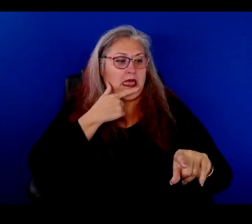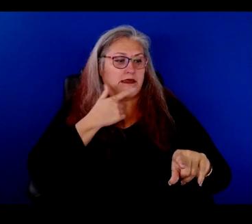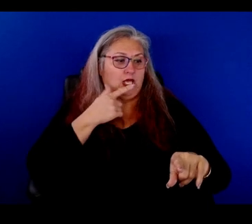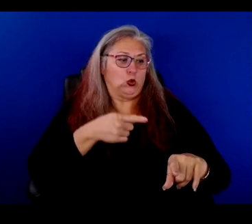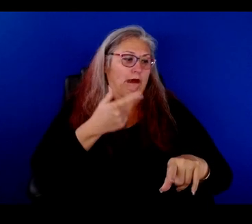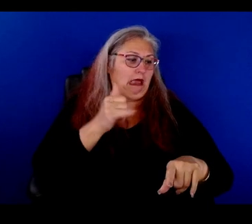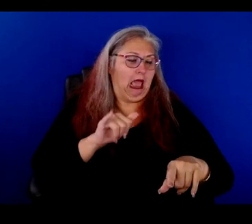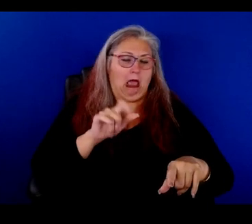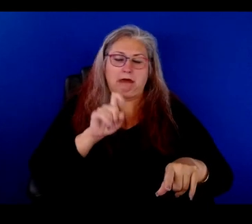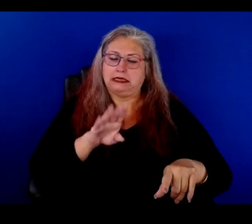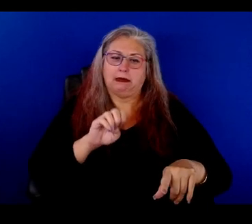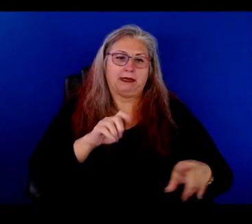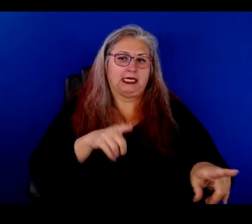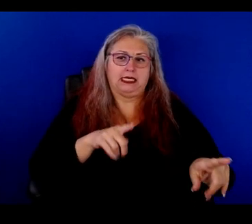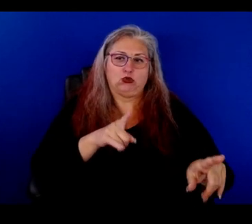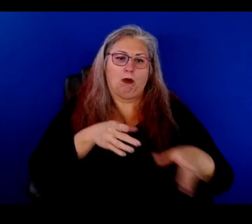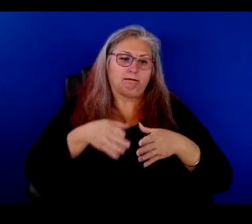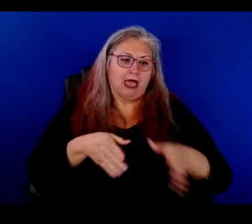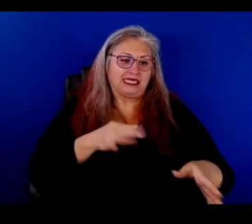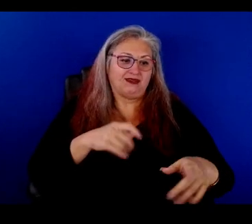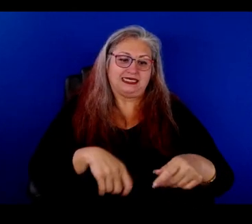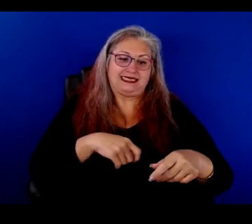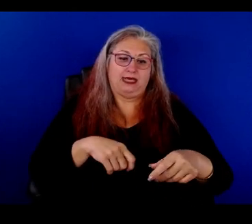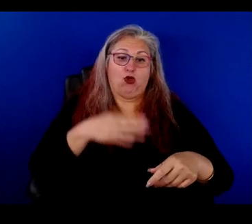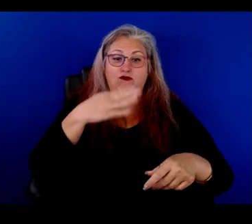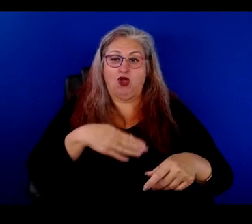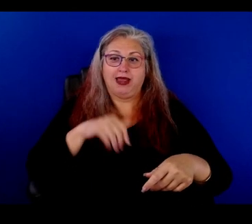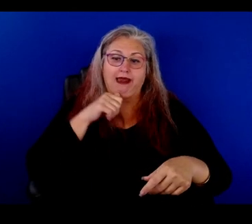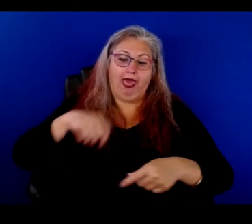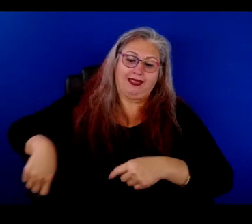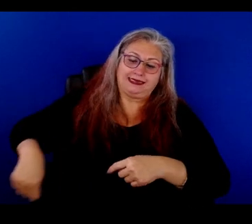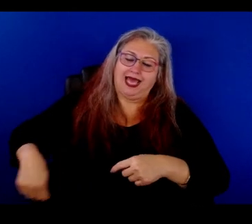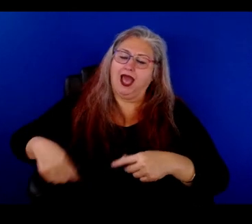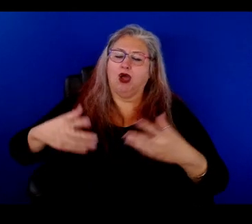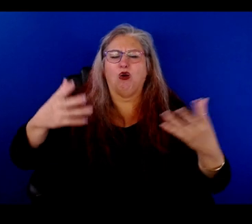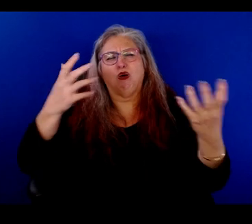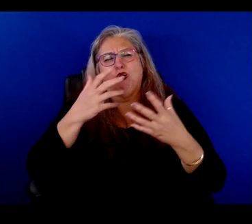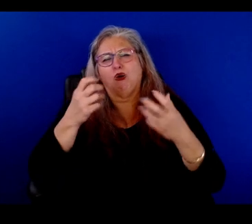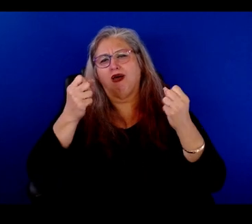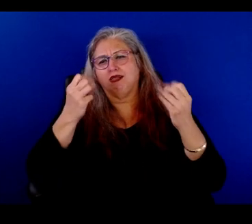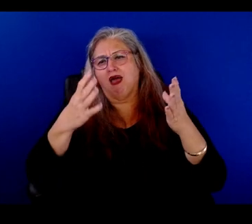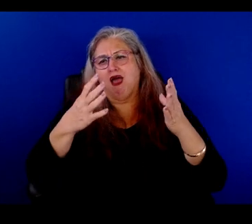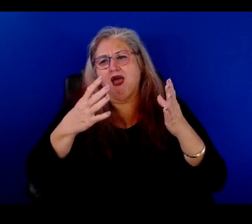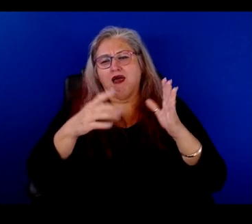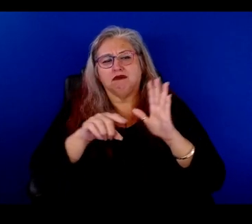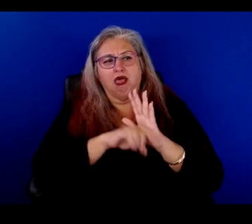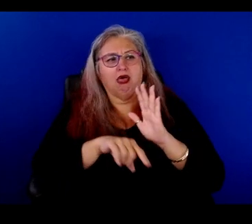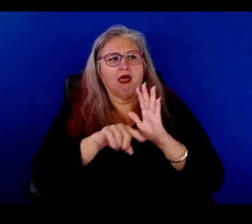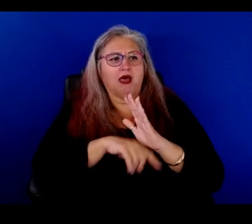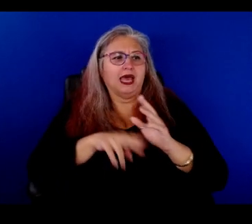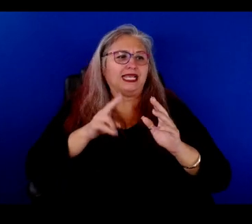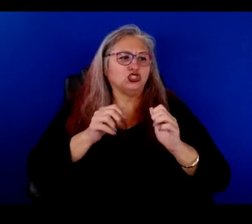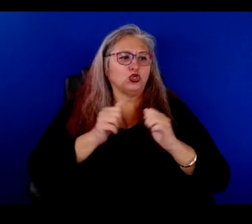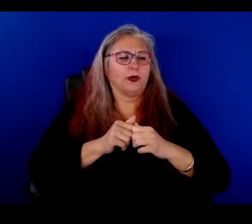that you were gay, like how you wear your pants, if the zipper was in the front and not on the side, there's a lot of code history there, history of the